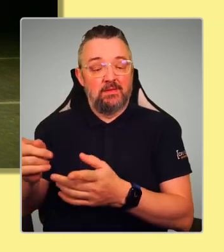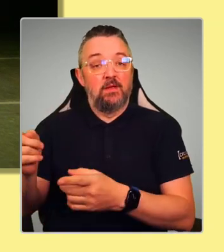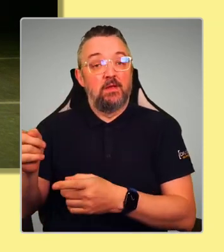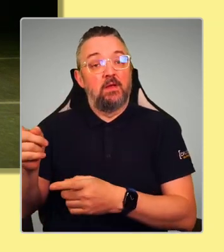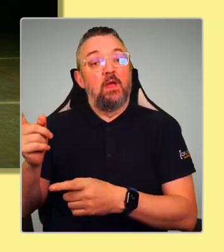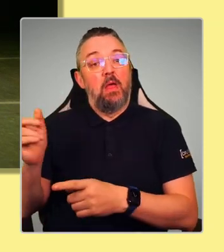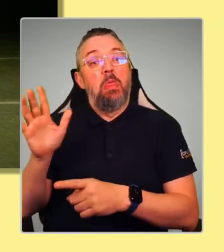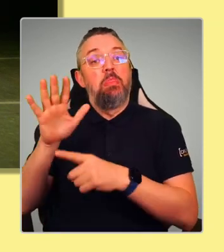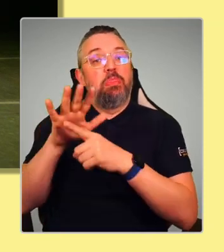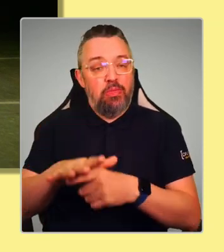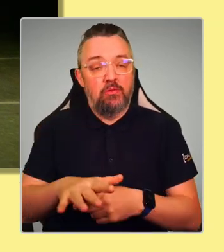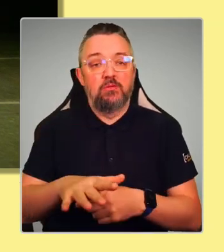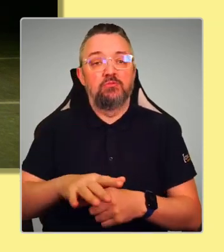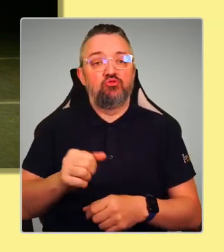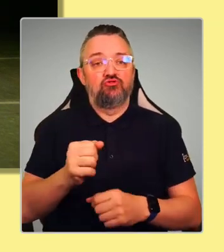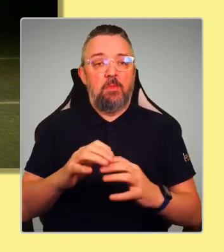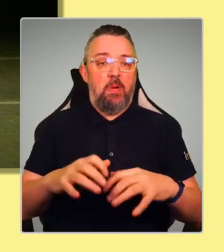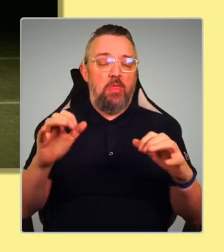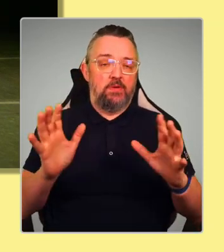itself.